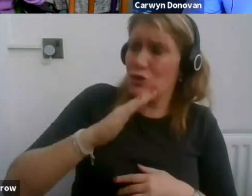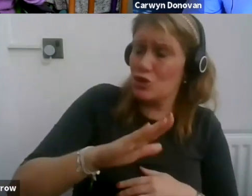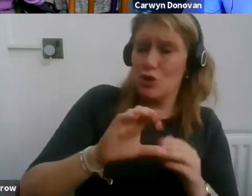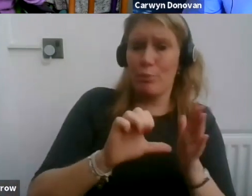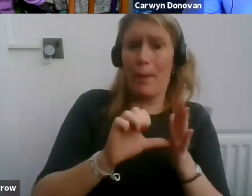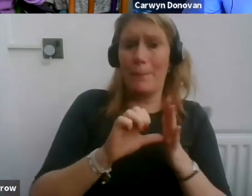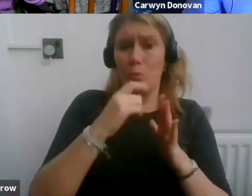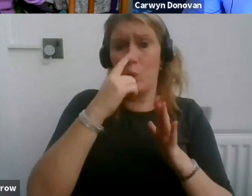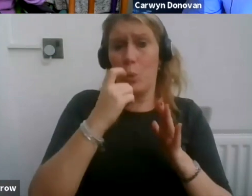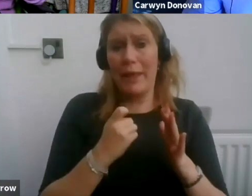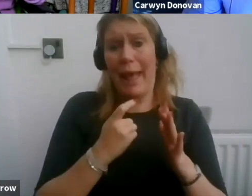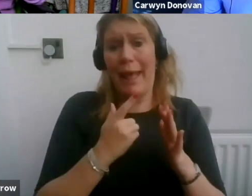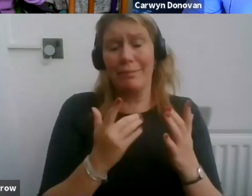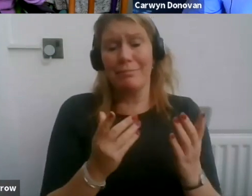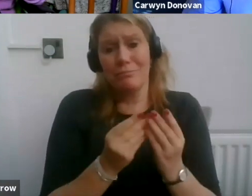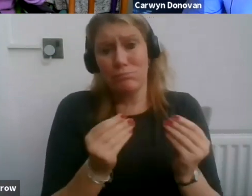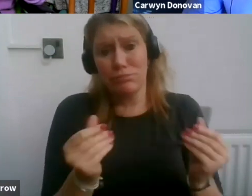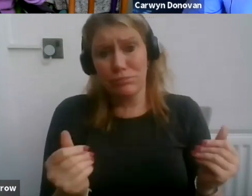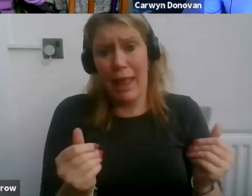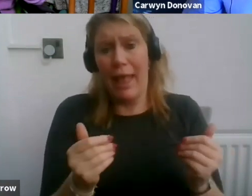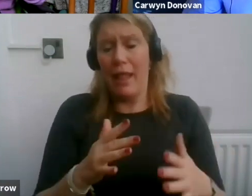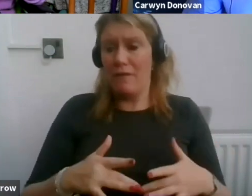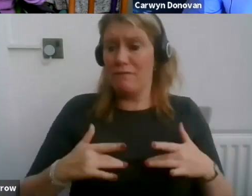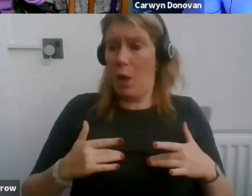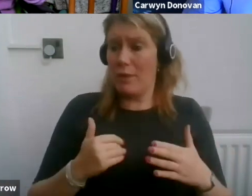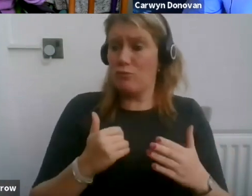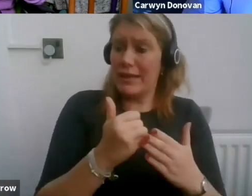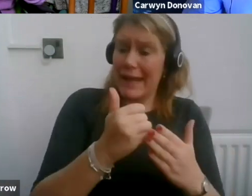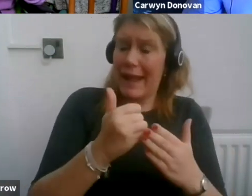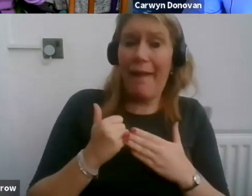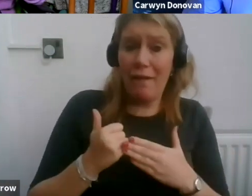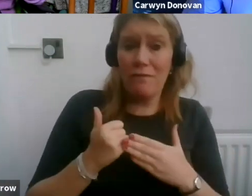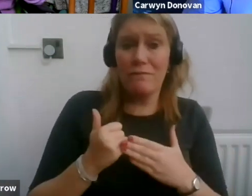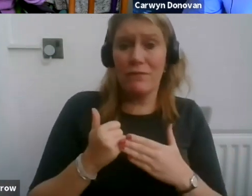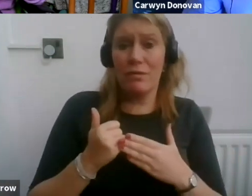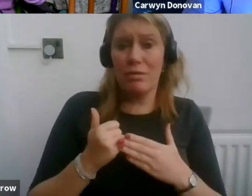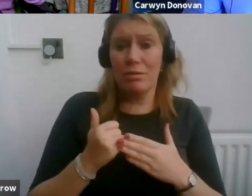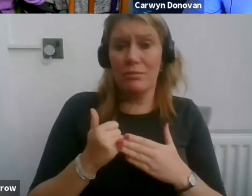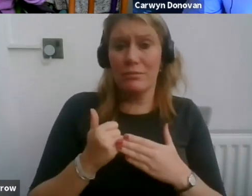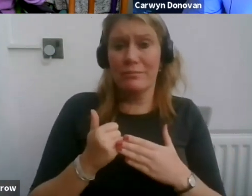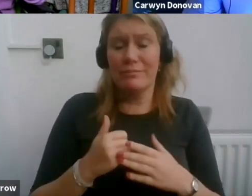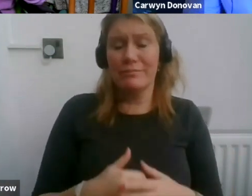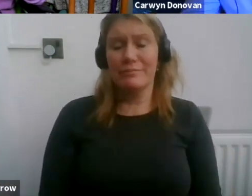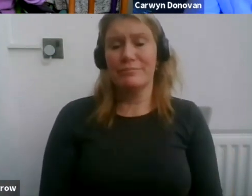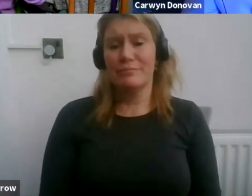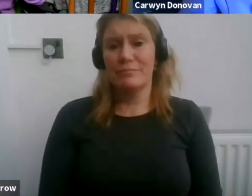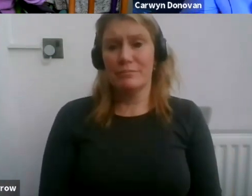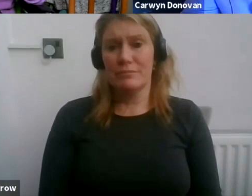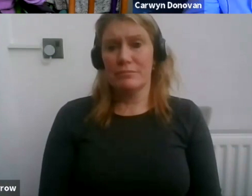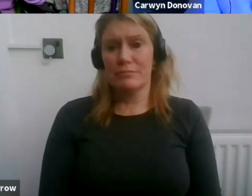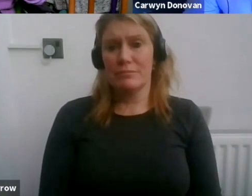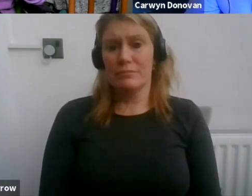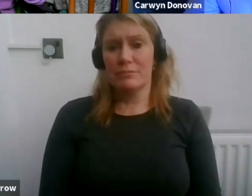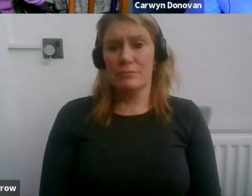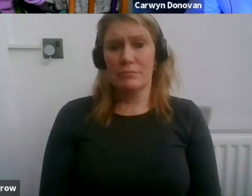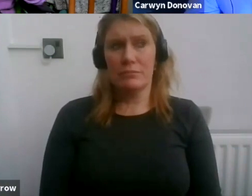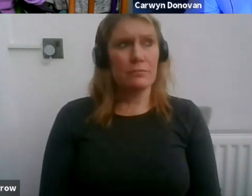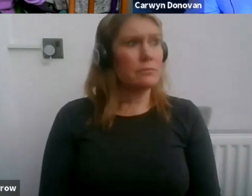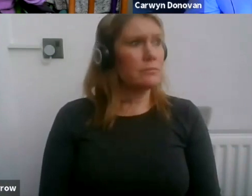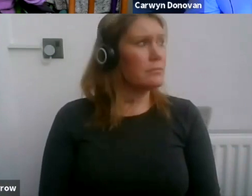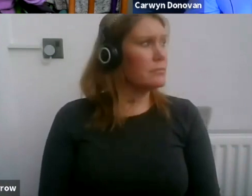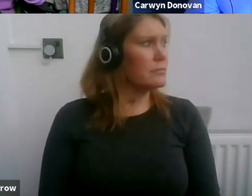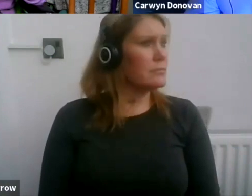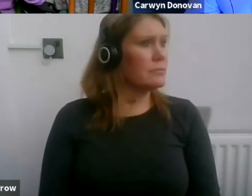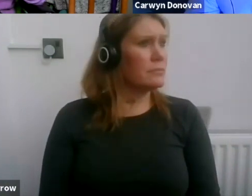that in itself such helpful advice in terms of the power of the union. Absolutely. Look, and that's